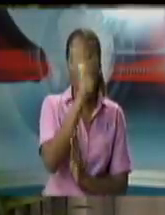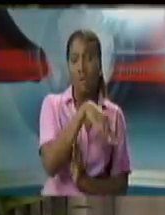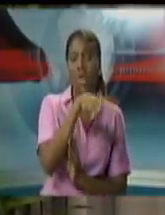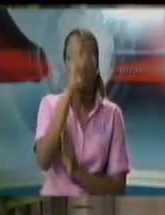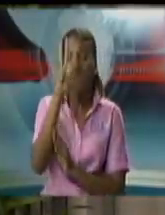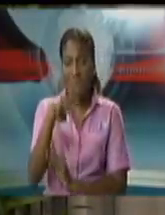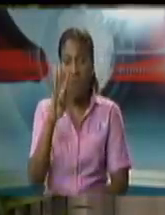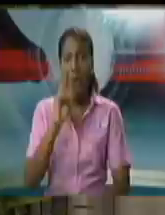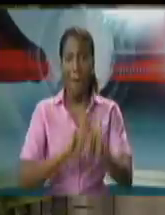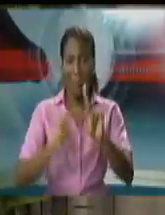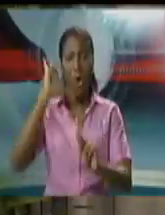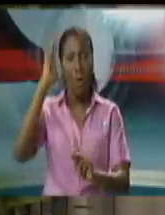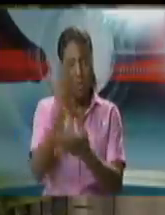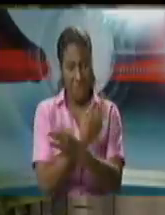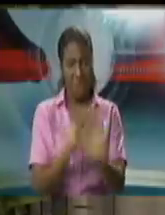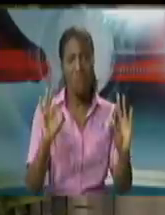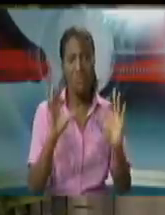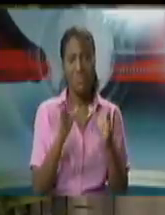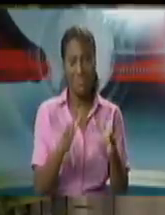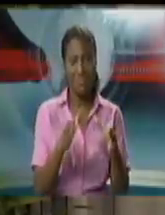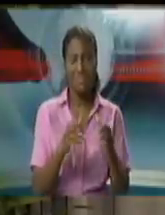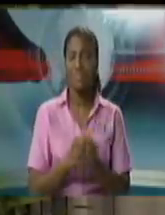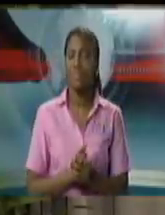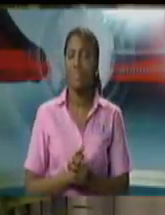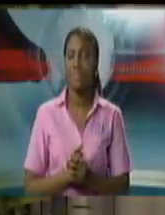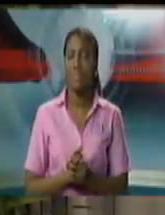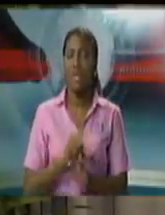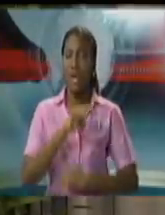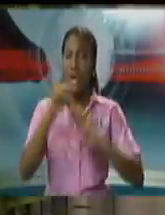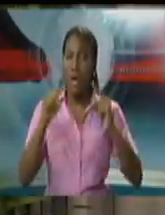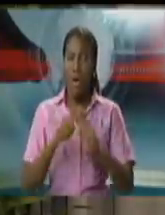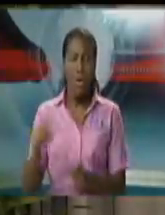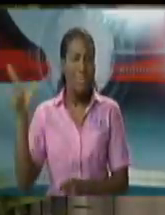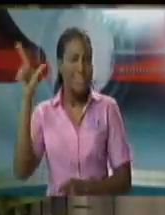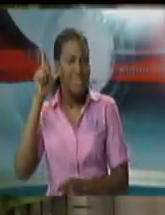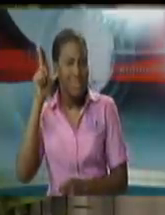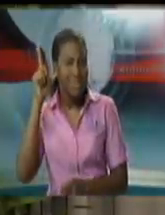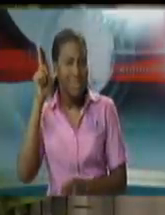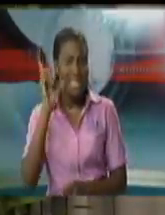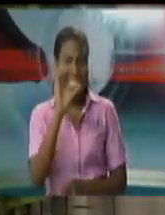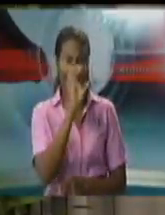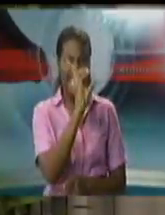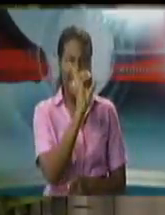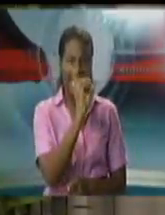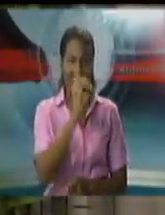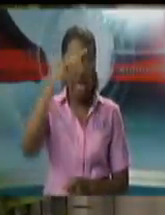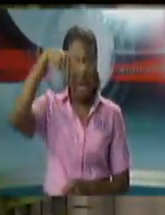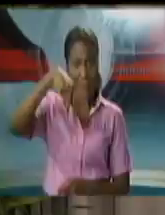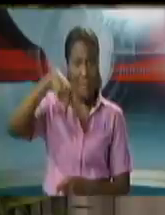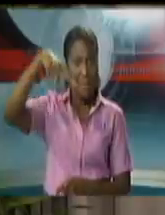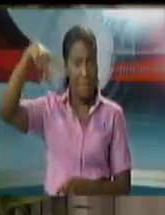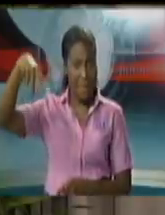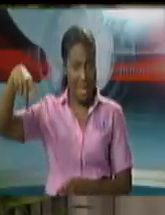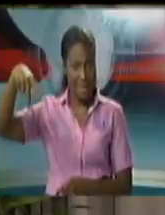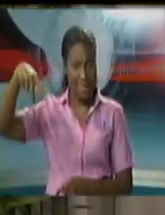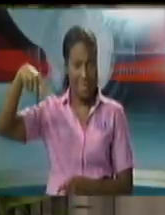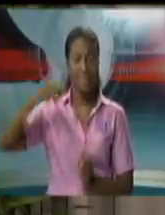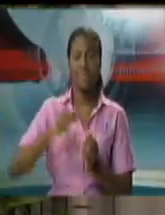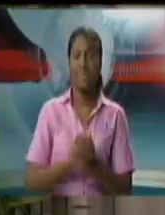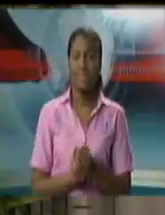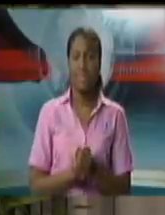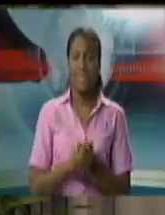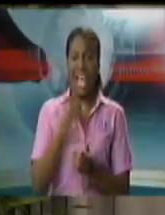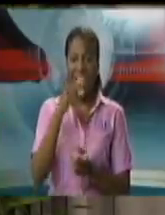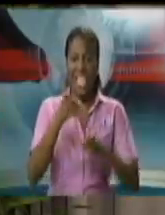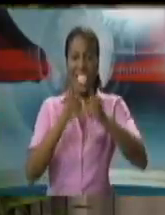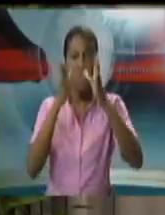of an application brought to our attention by the Honorable DPP, I'd like to say that a new category eight was added by